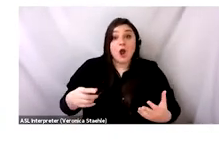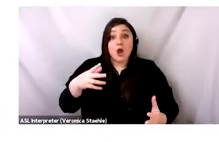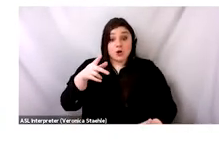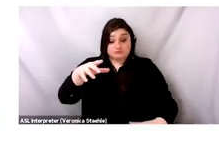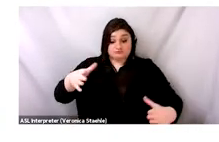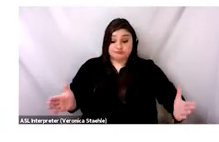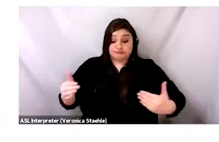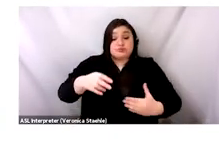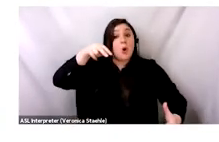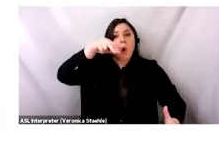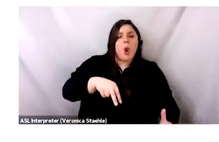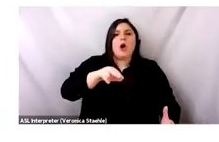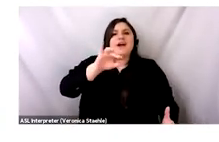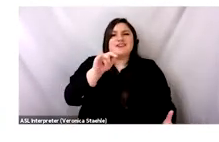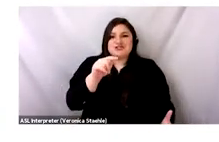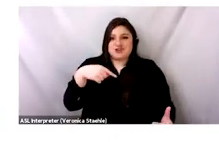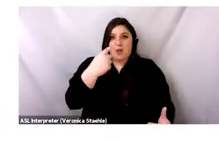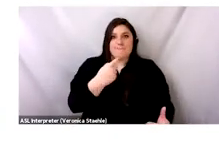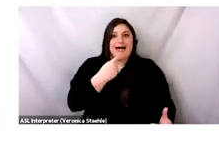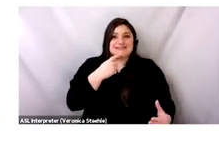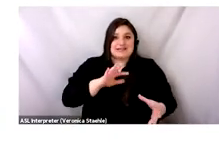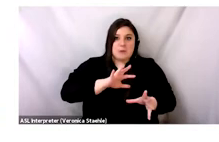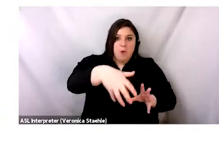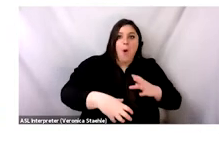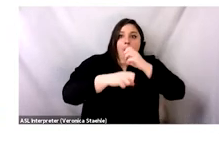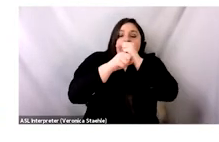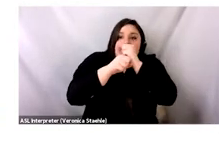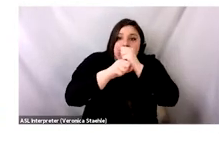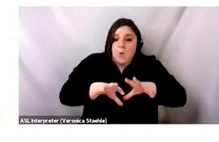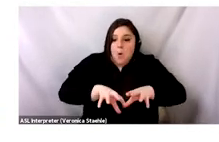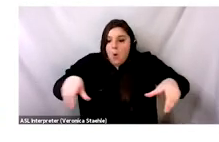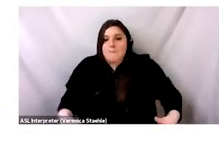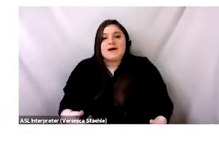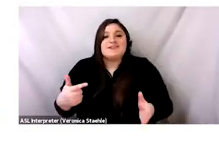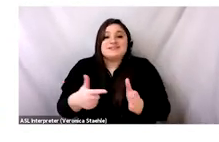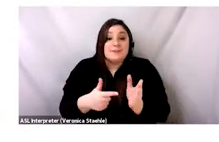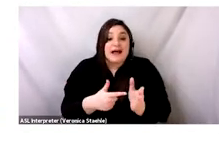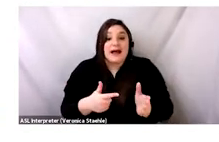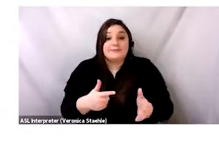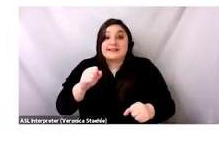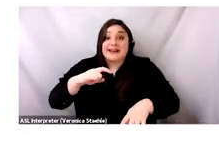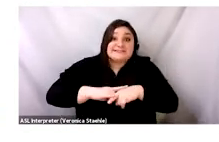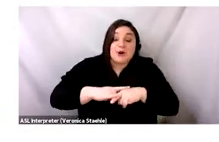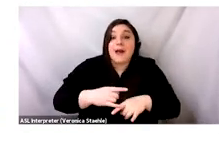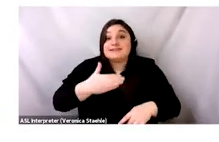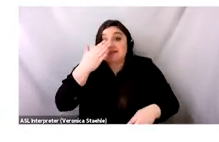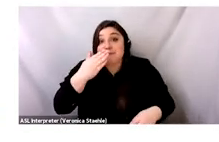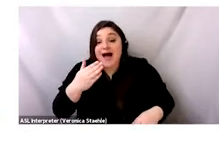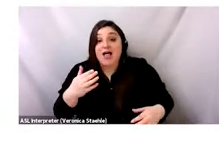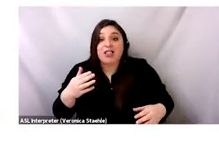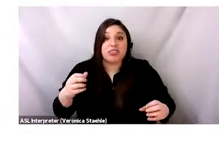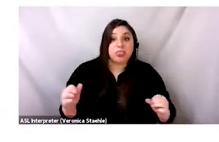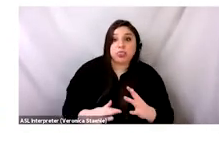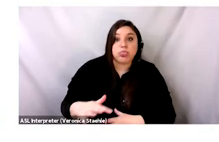covered in plastic and metal. When a bale is spoiled by food or cigarettes, which does happen, this leaves